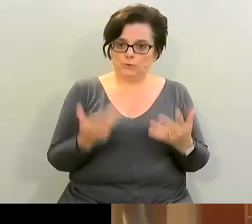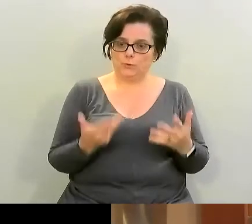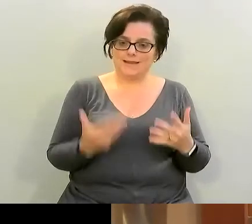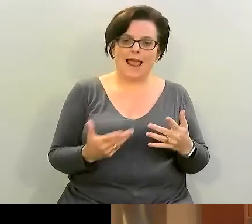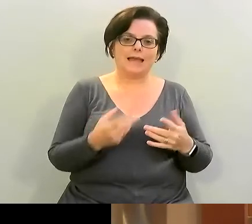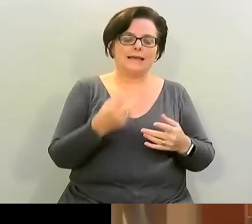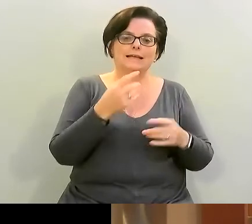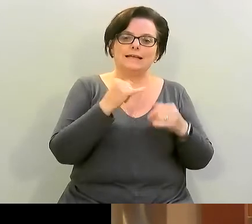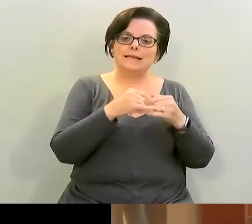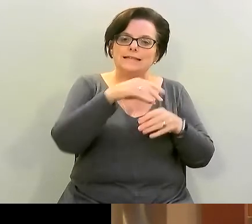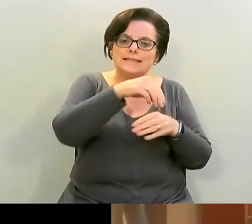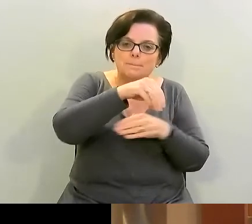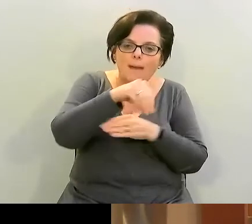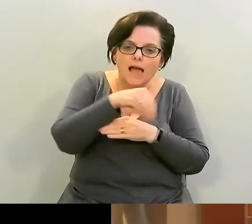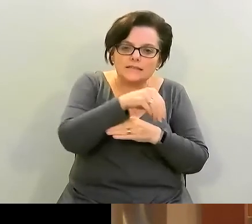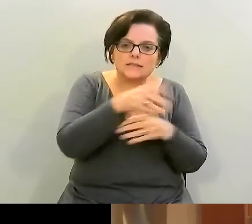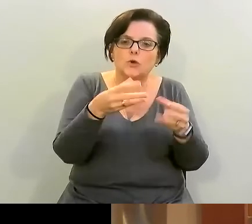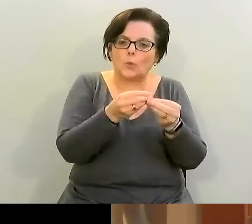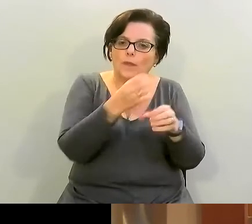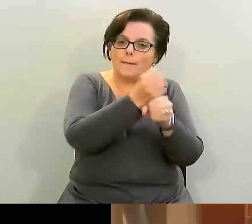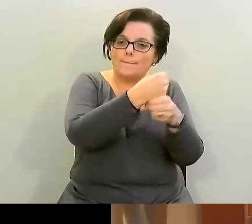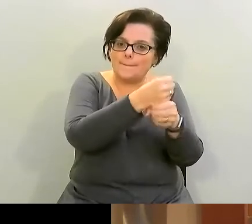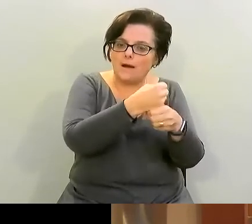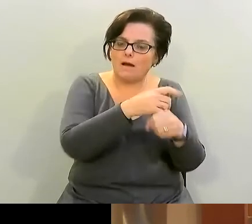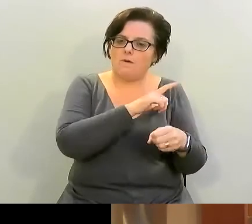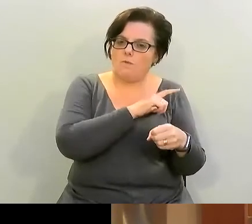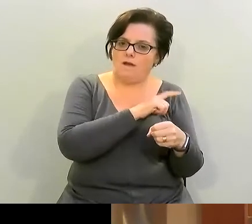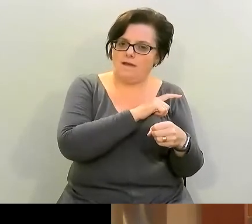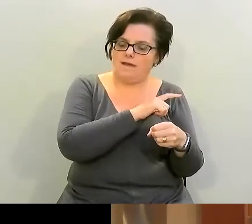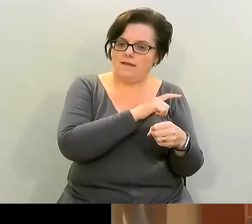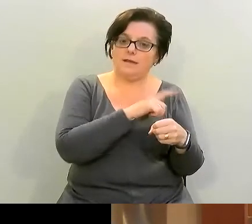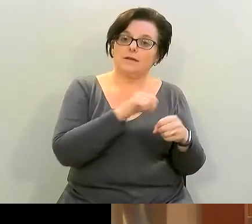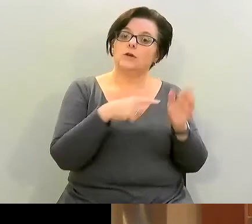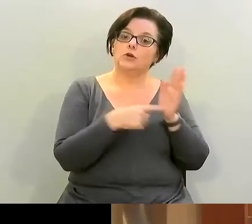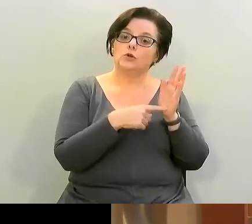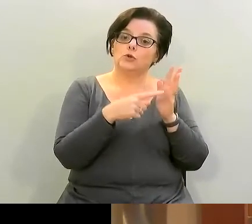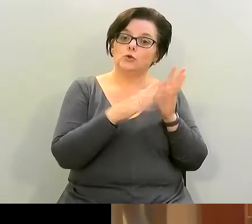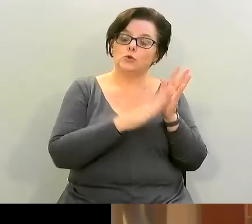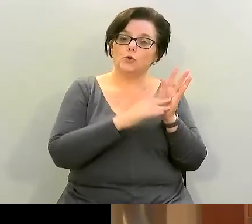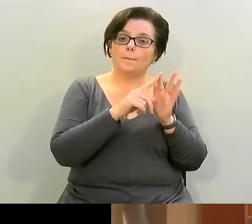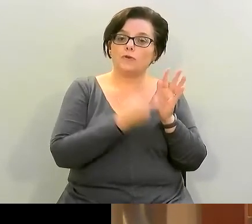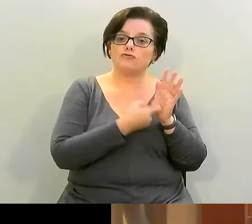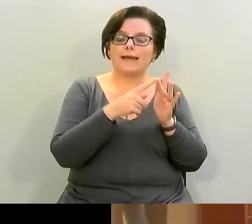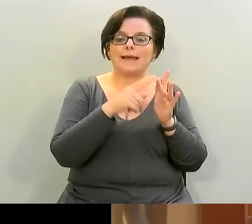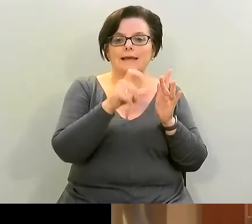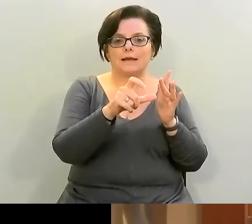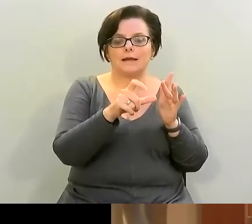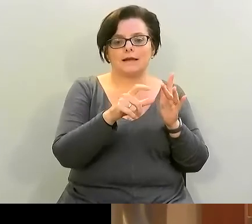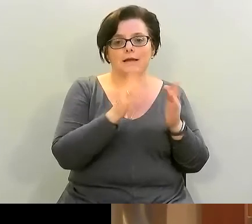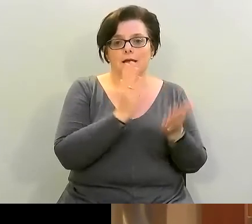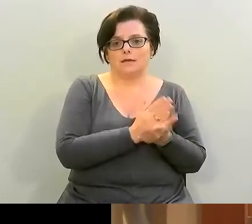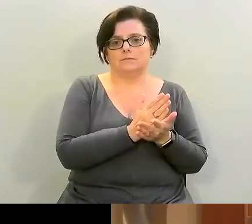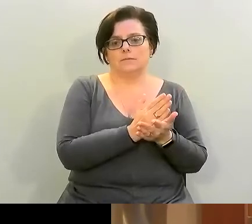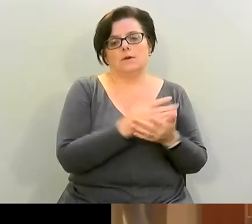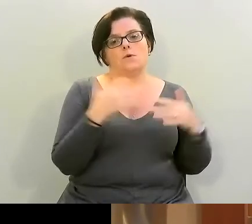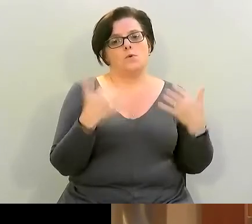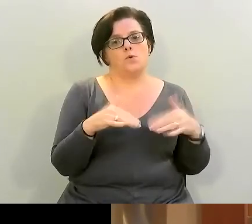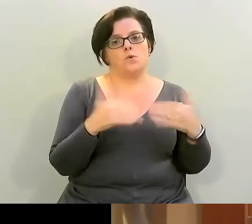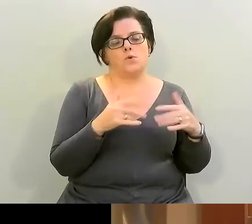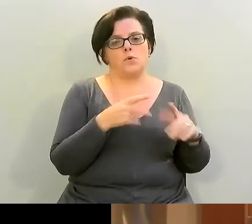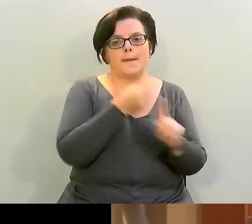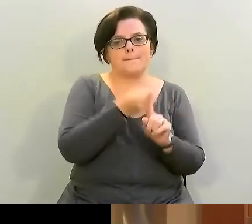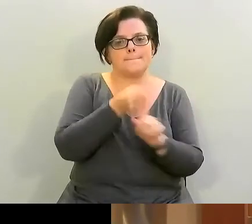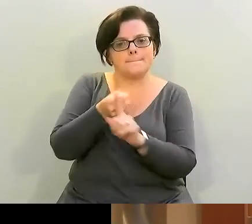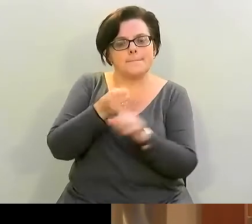such as turmeric with a pinch of black pepper why because turmeric hits the high notes on several mental health conditions